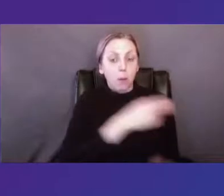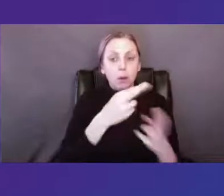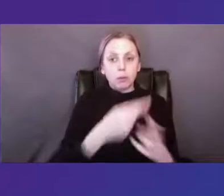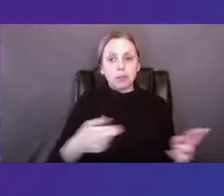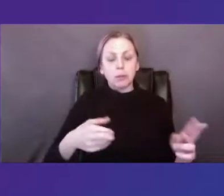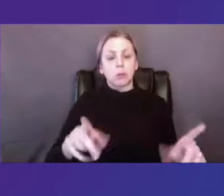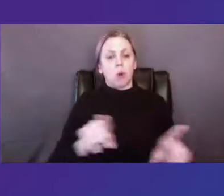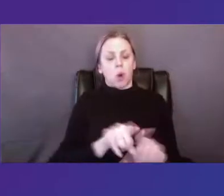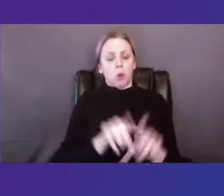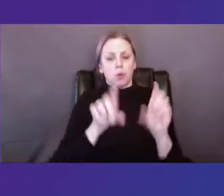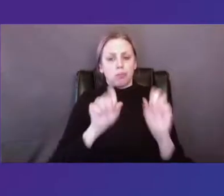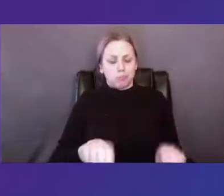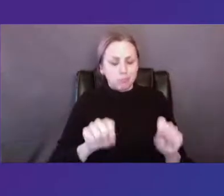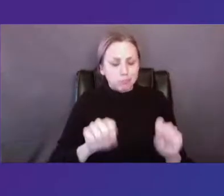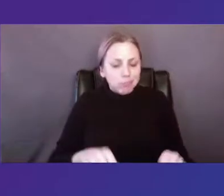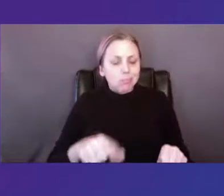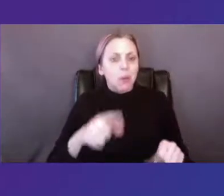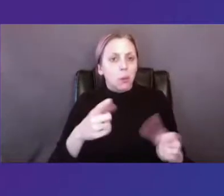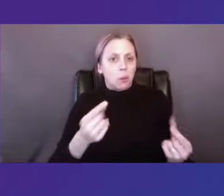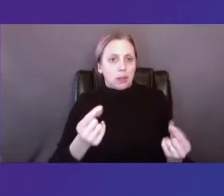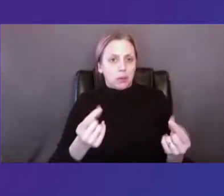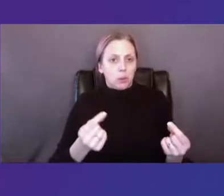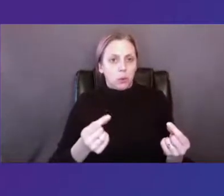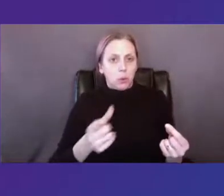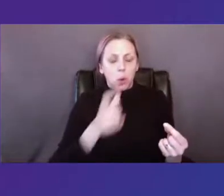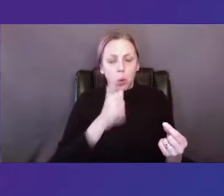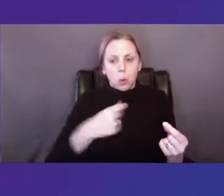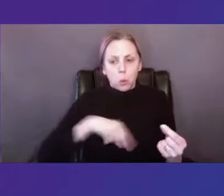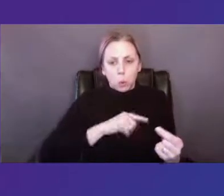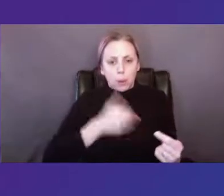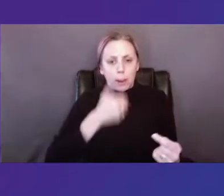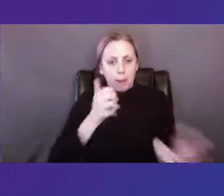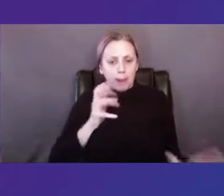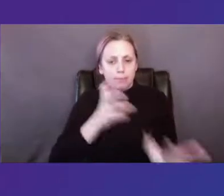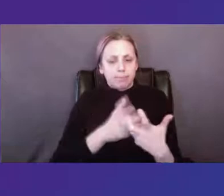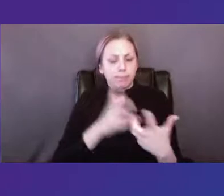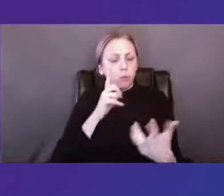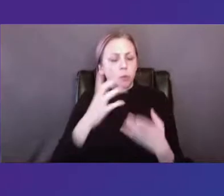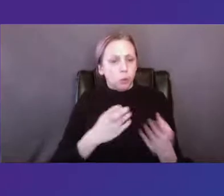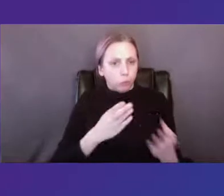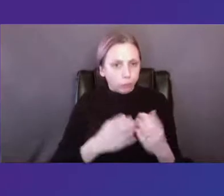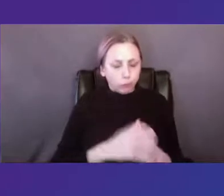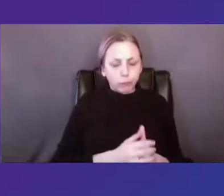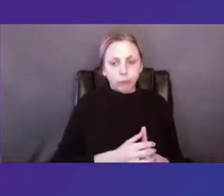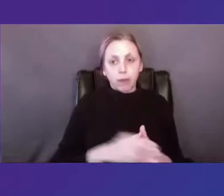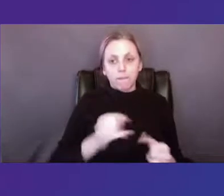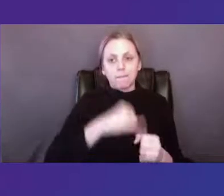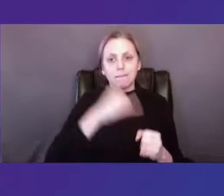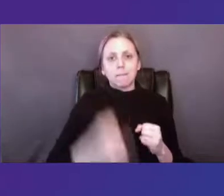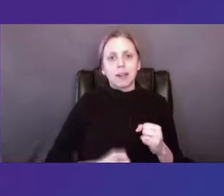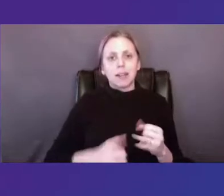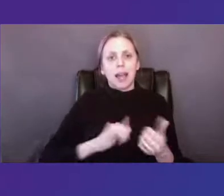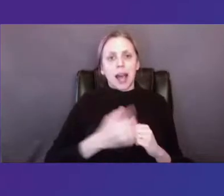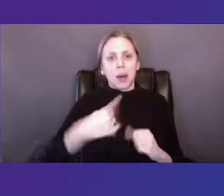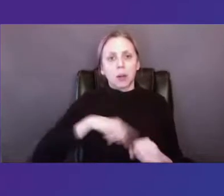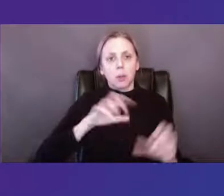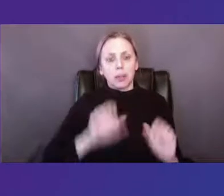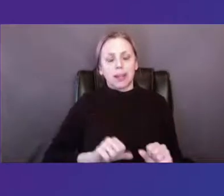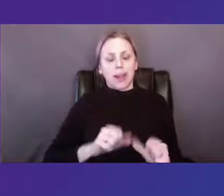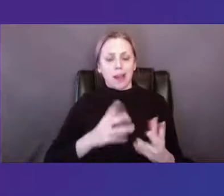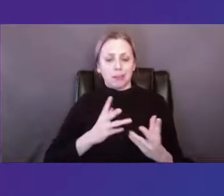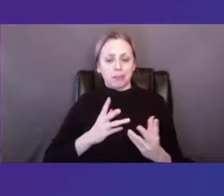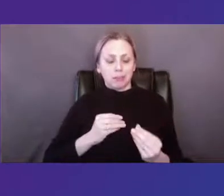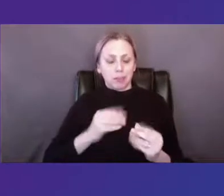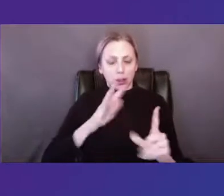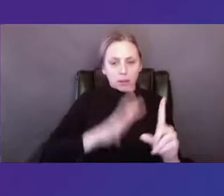capacity who are we best positioned to serve and finally how can we nurture an ecosystem